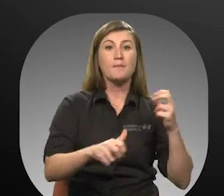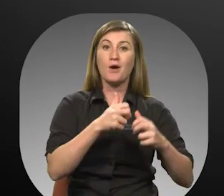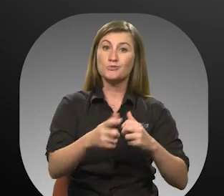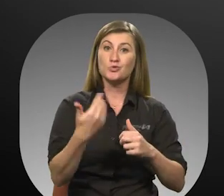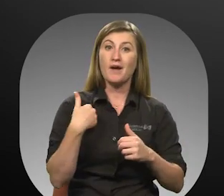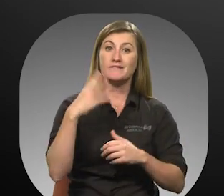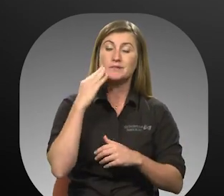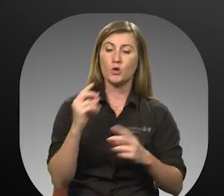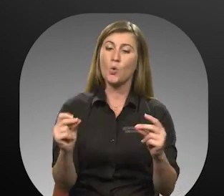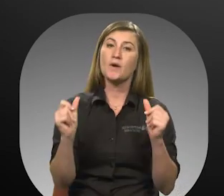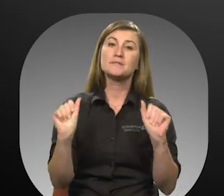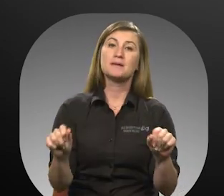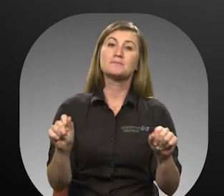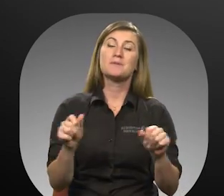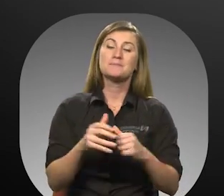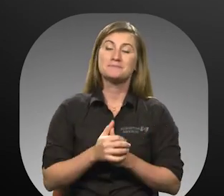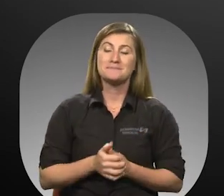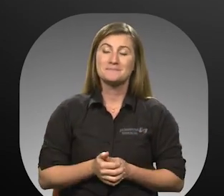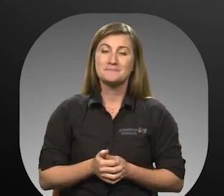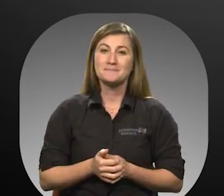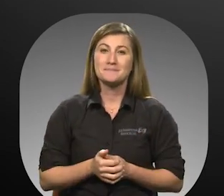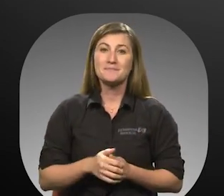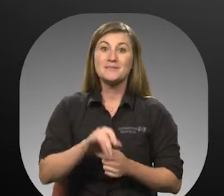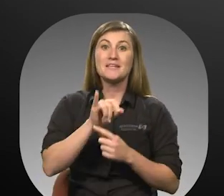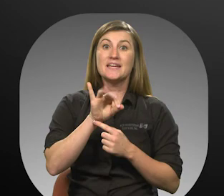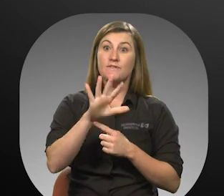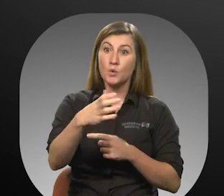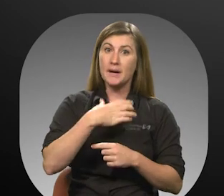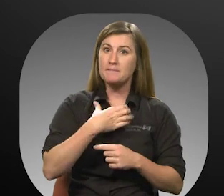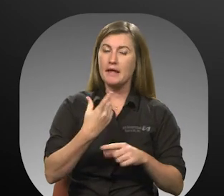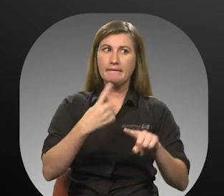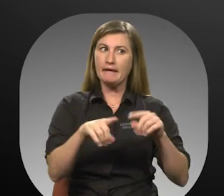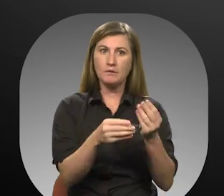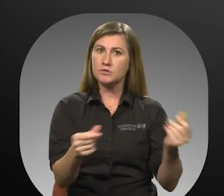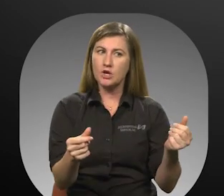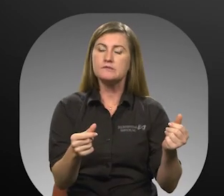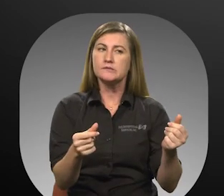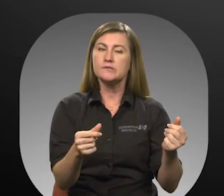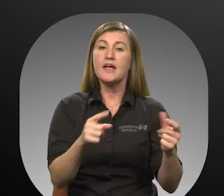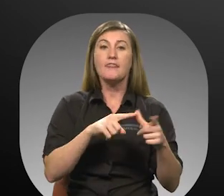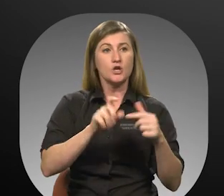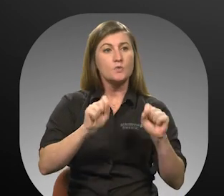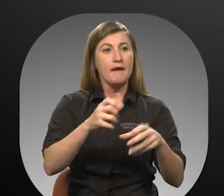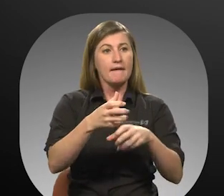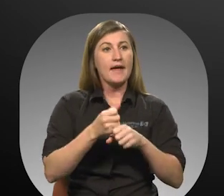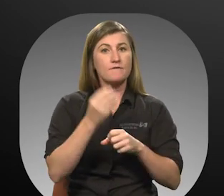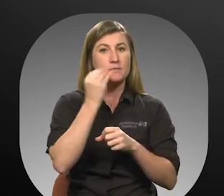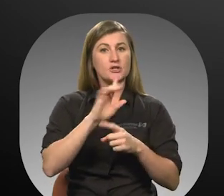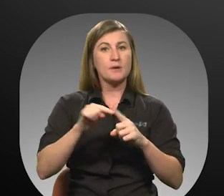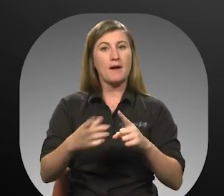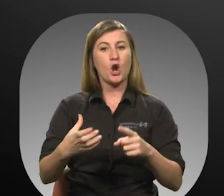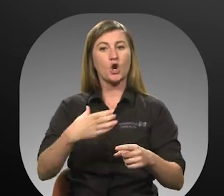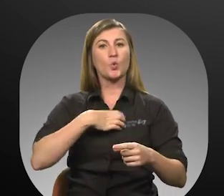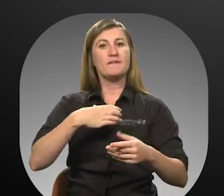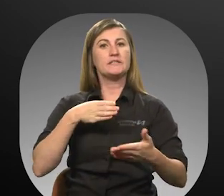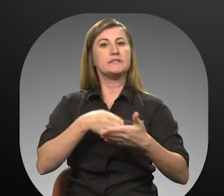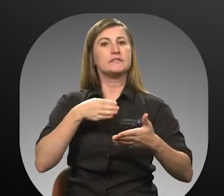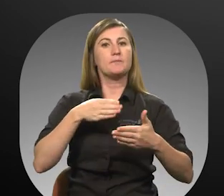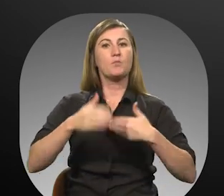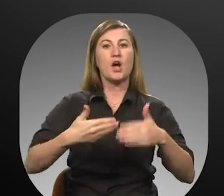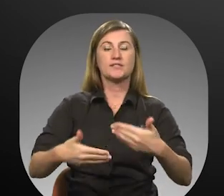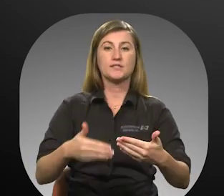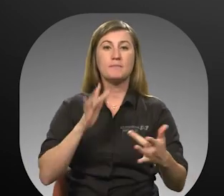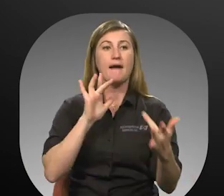you may have as quickly as possible. If your complaint cannot be resolved, you may obtain information on the grievance process by